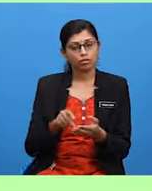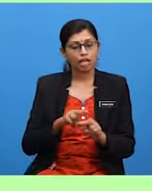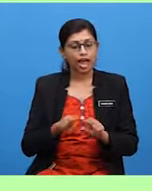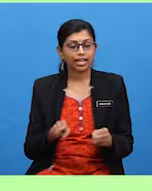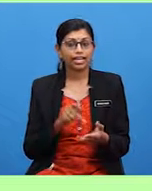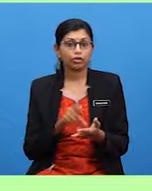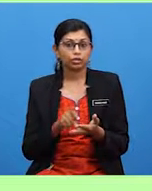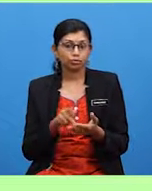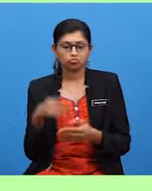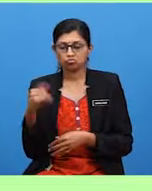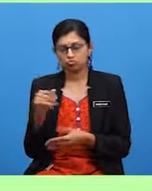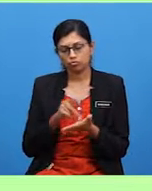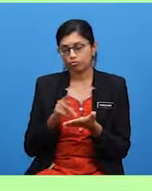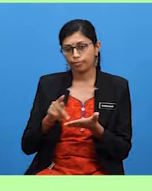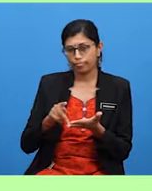nouns.